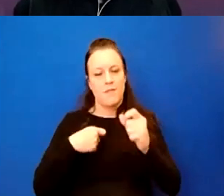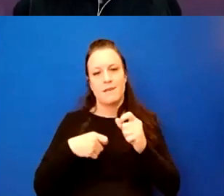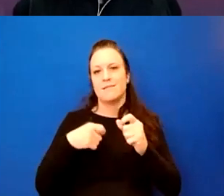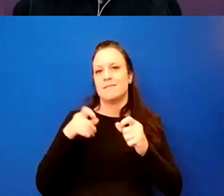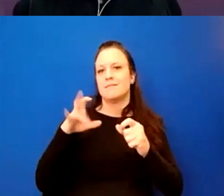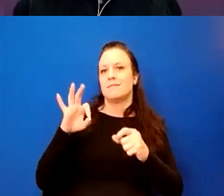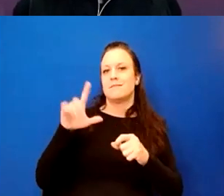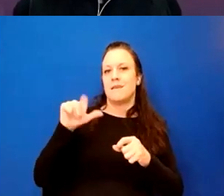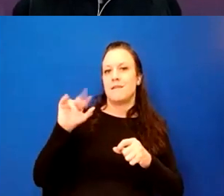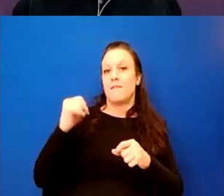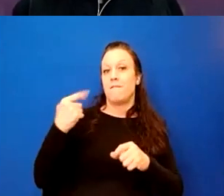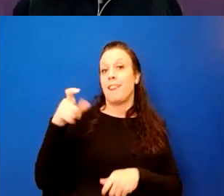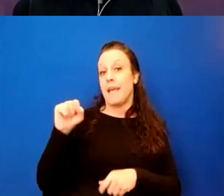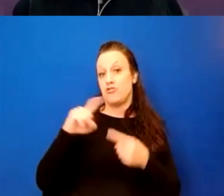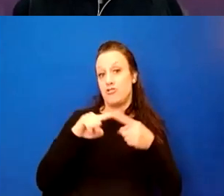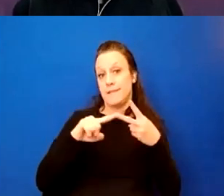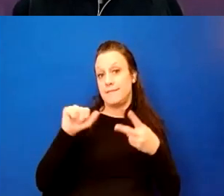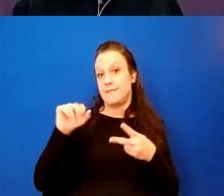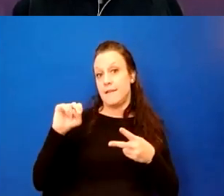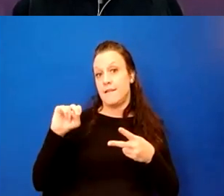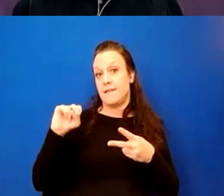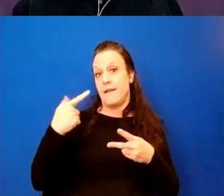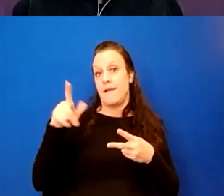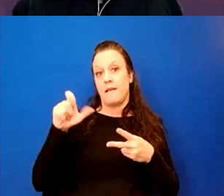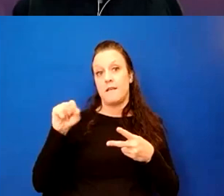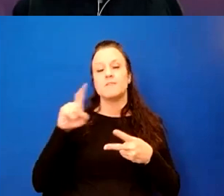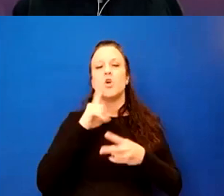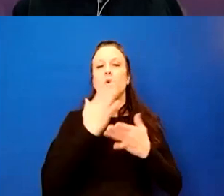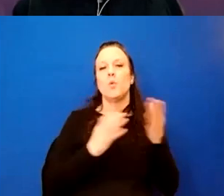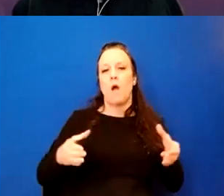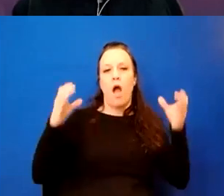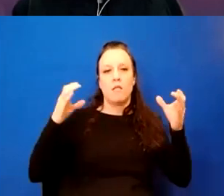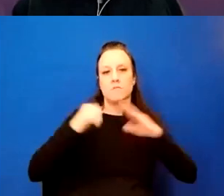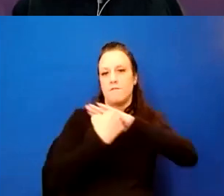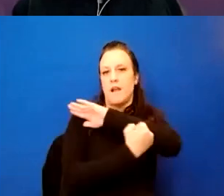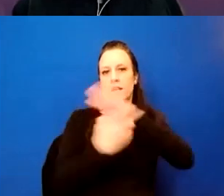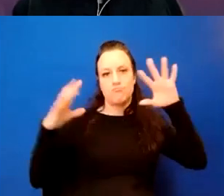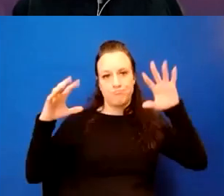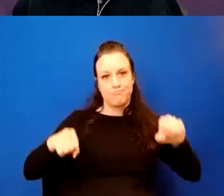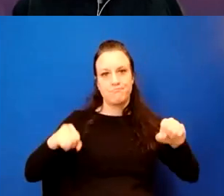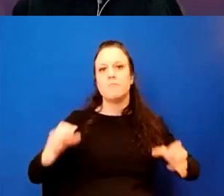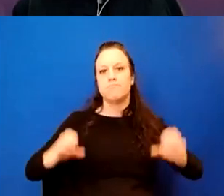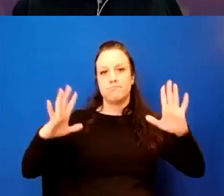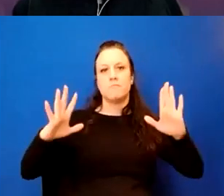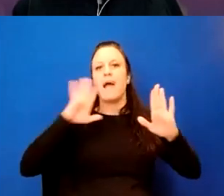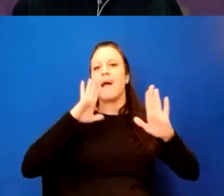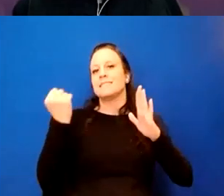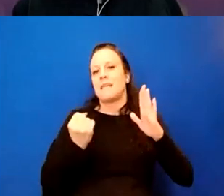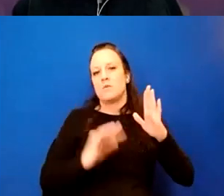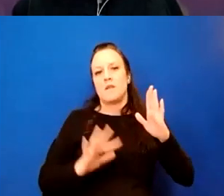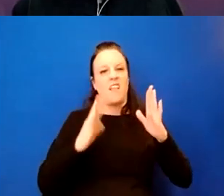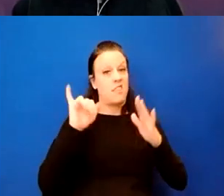and new, uh, columns and foundations on the south side this year. And that'll finish it up.